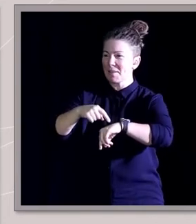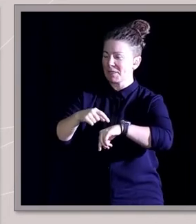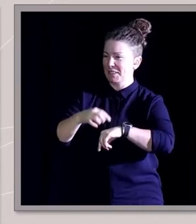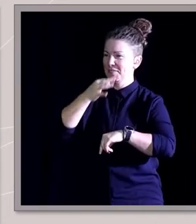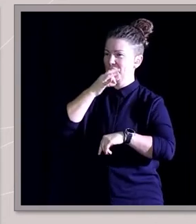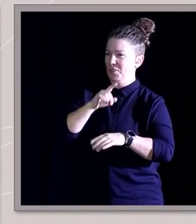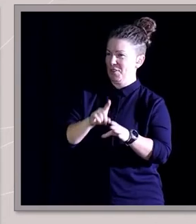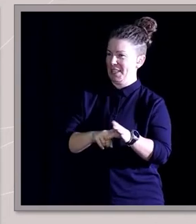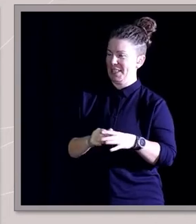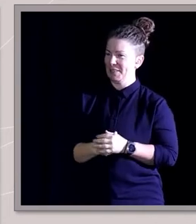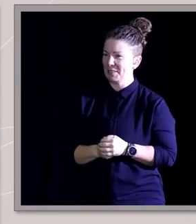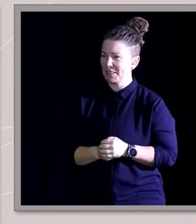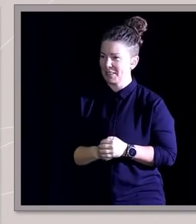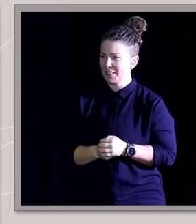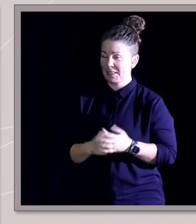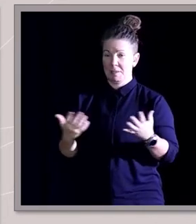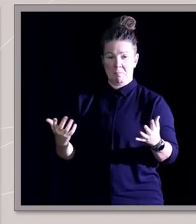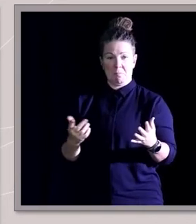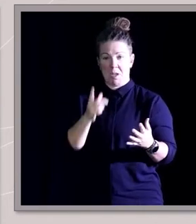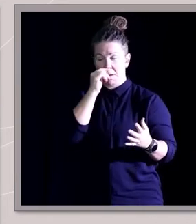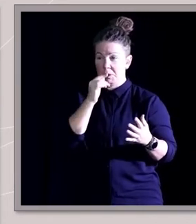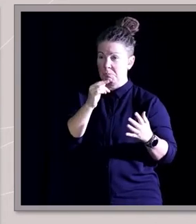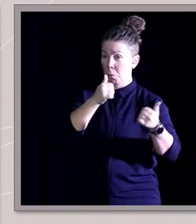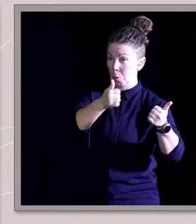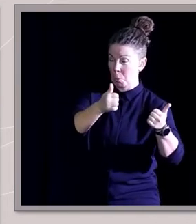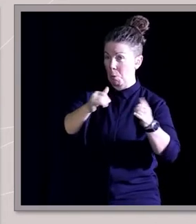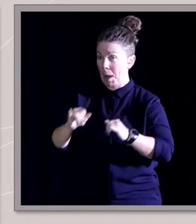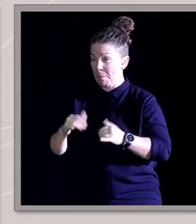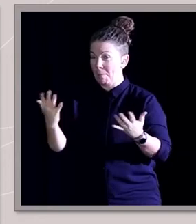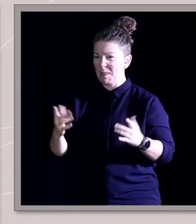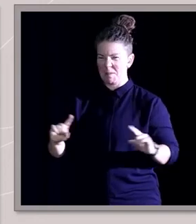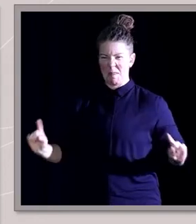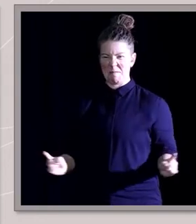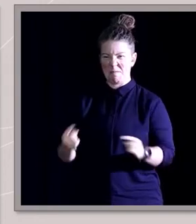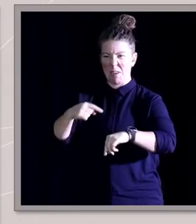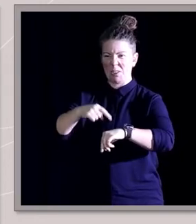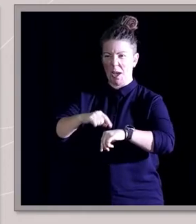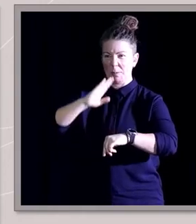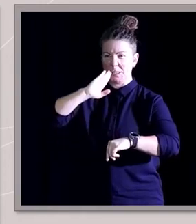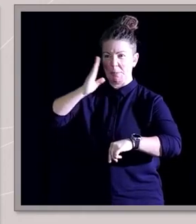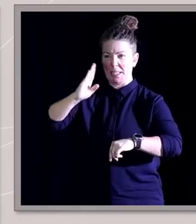years, and this could be a good or a bad thing, but this is my first keynote speech ever.